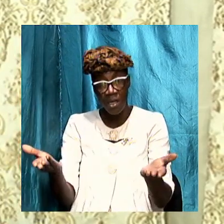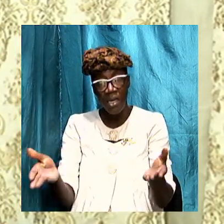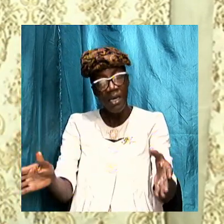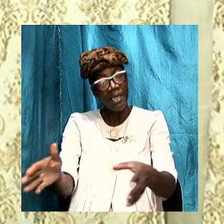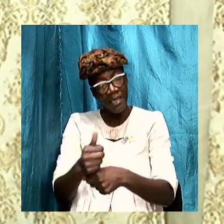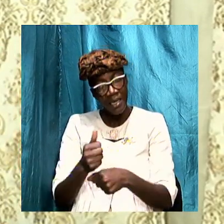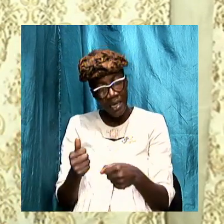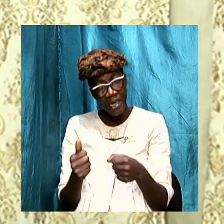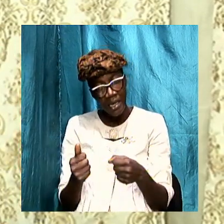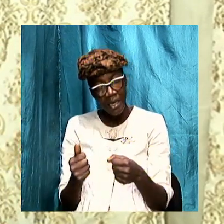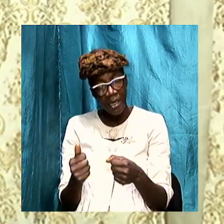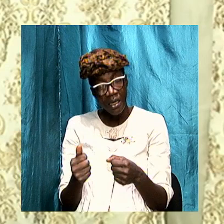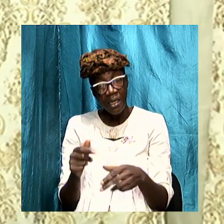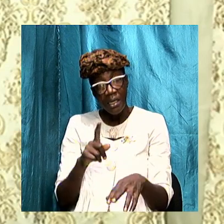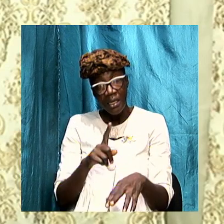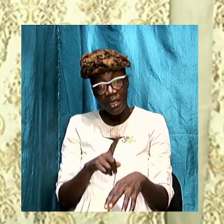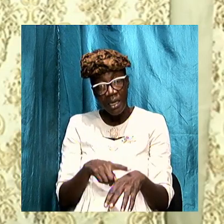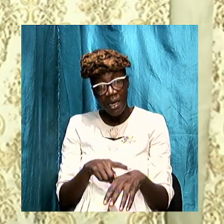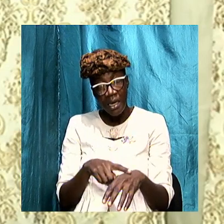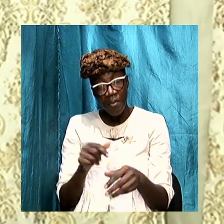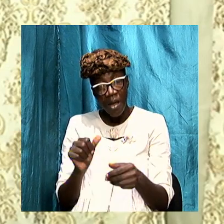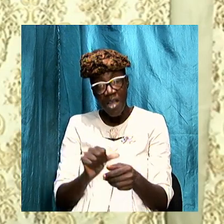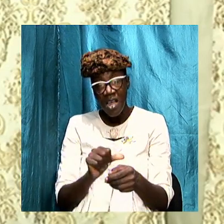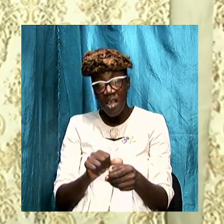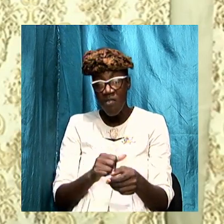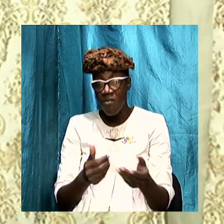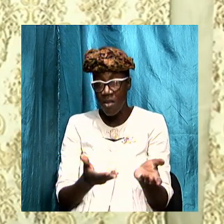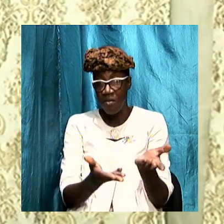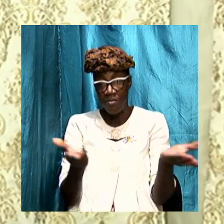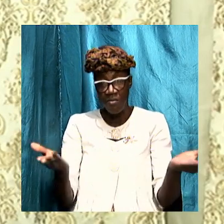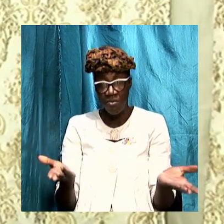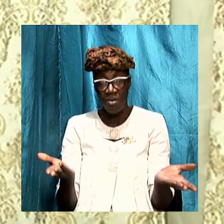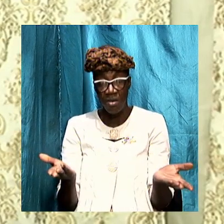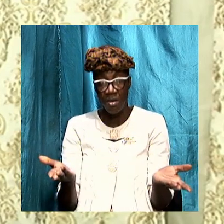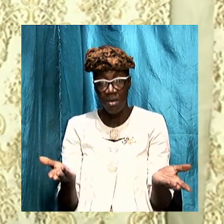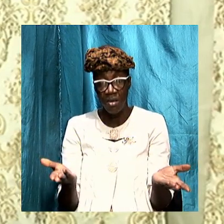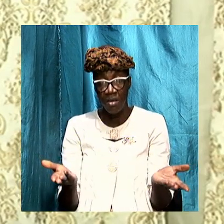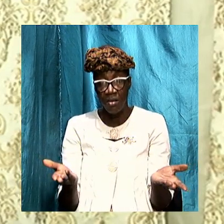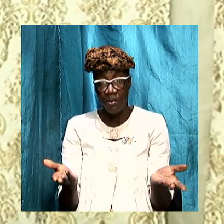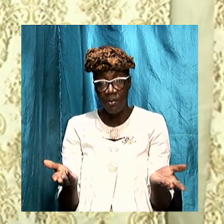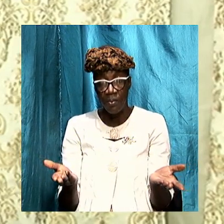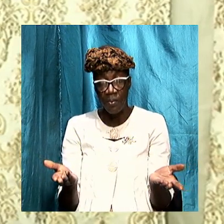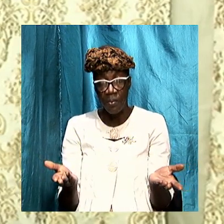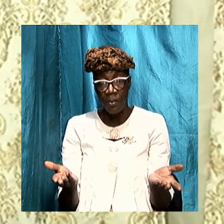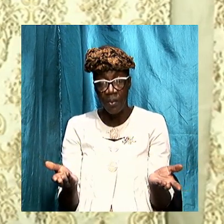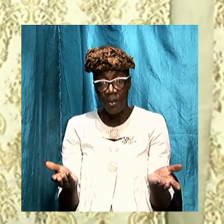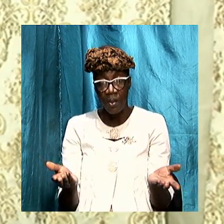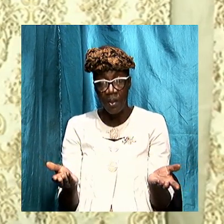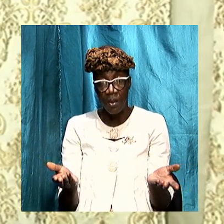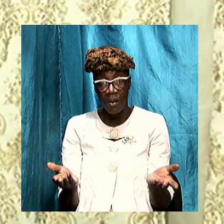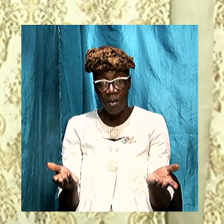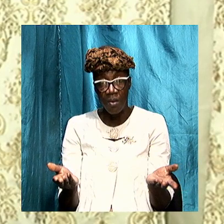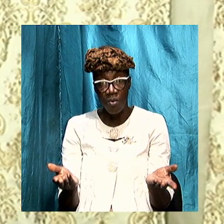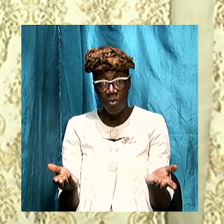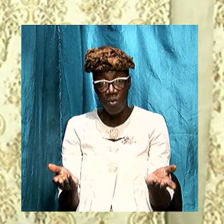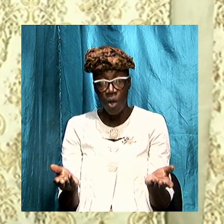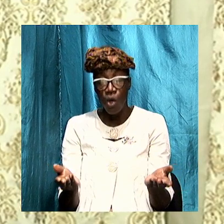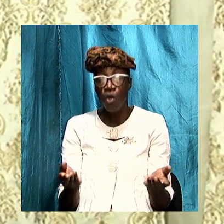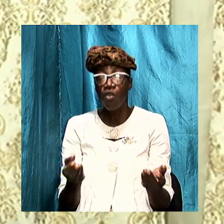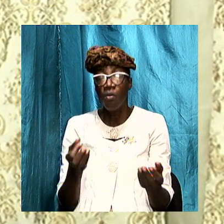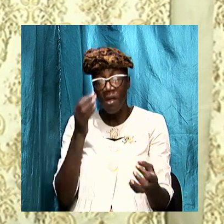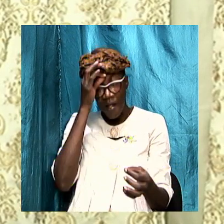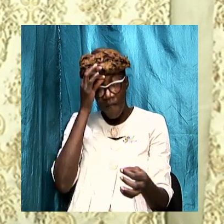time every one of us to be diligent every one of us to be